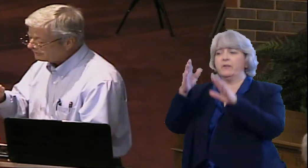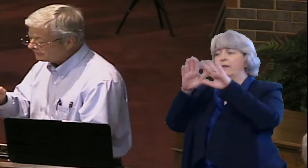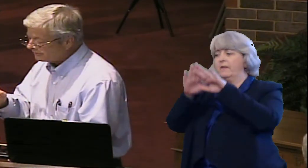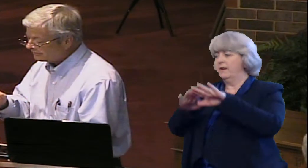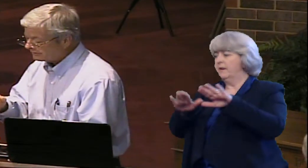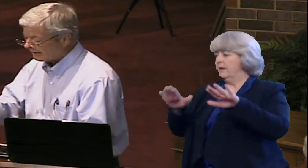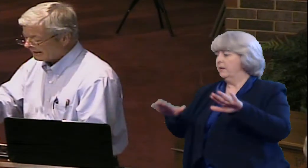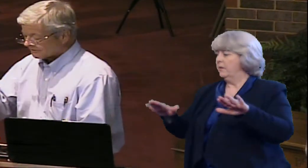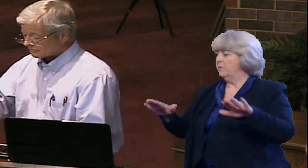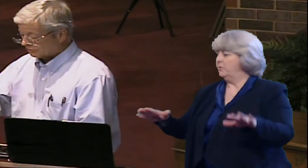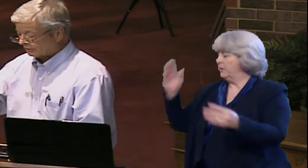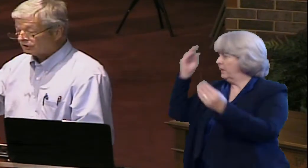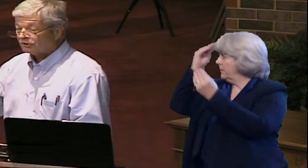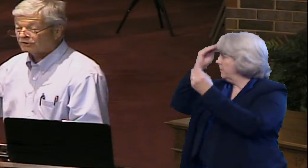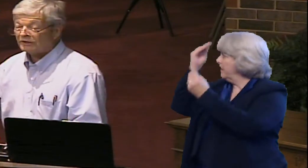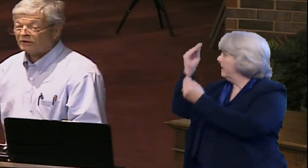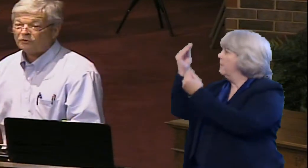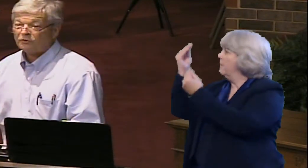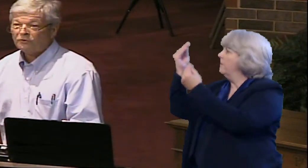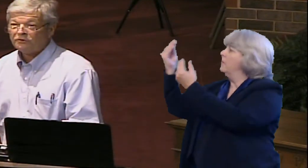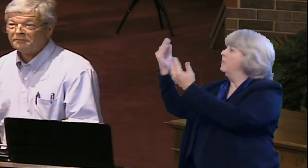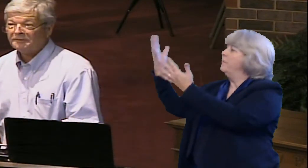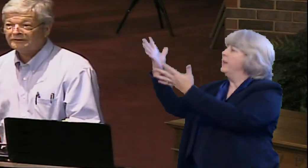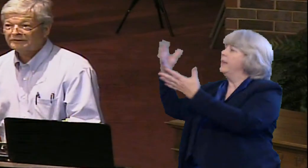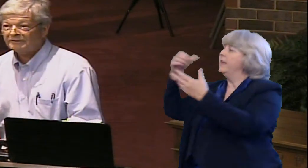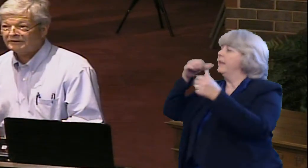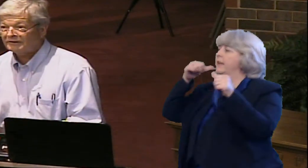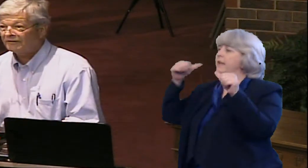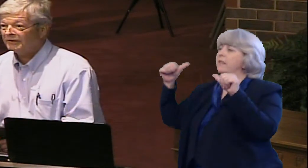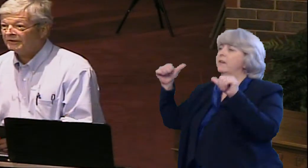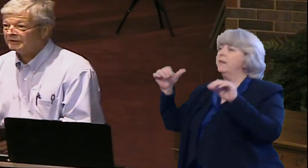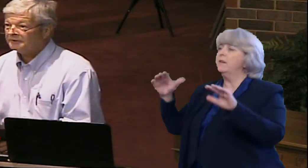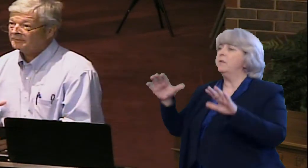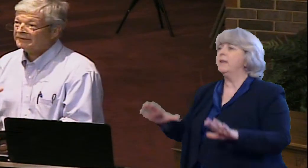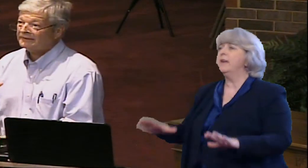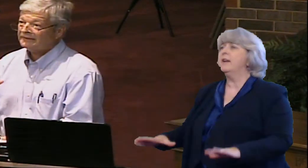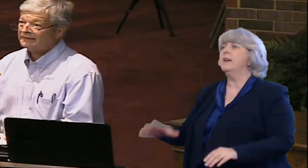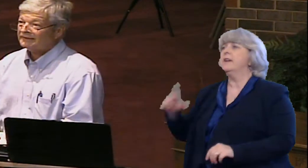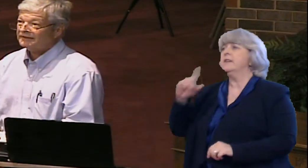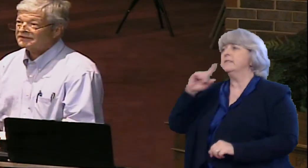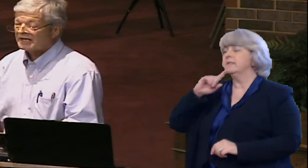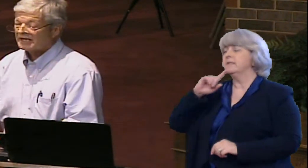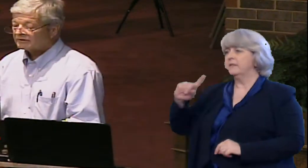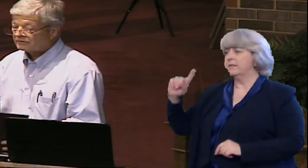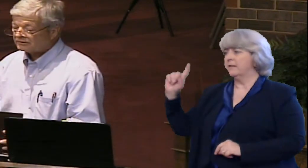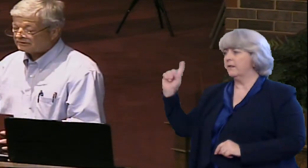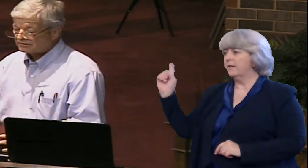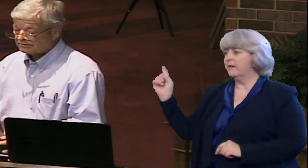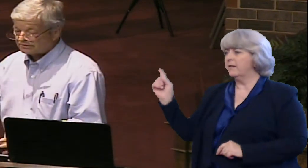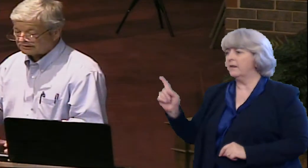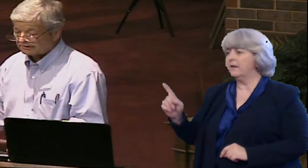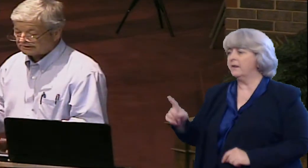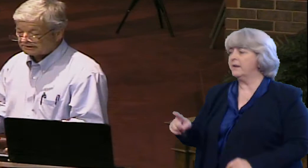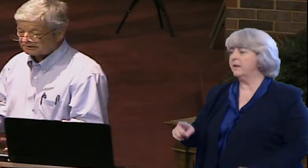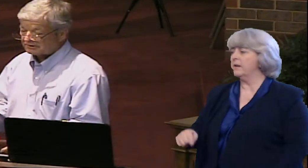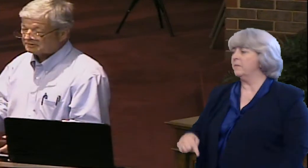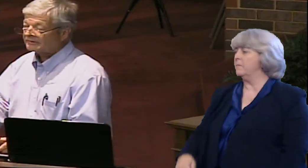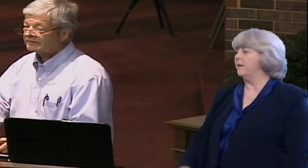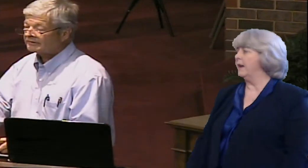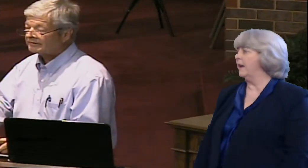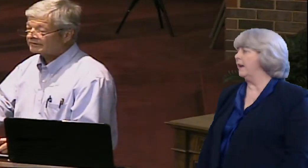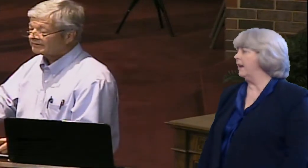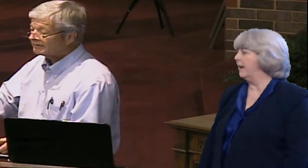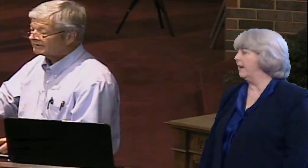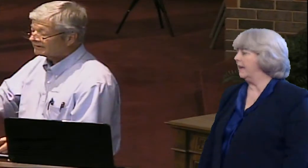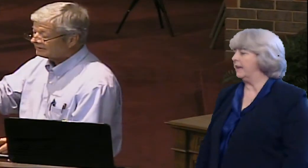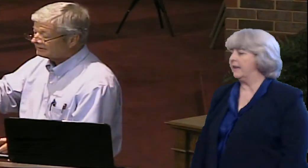children oh may the bless command